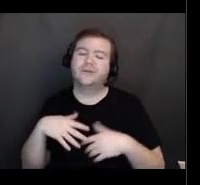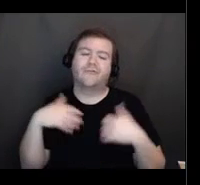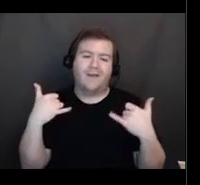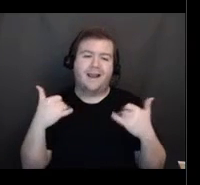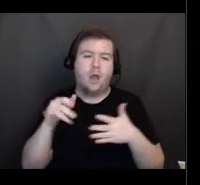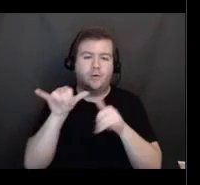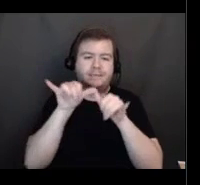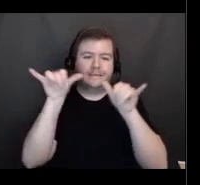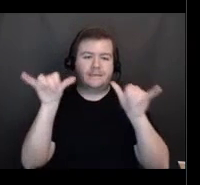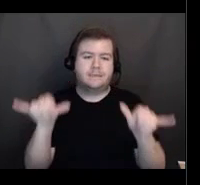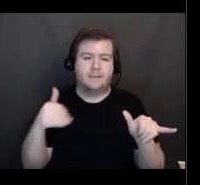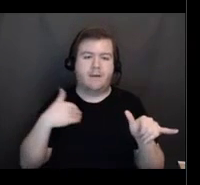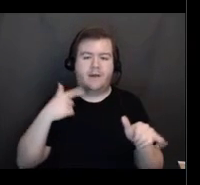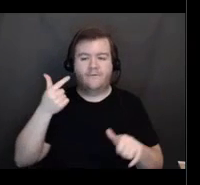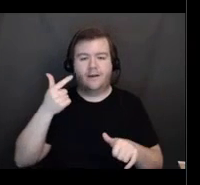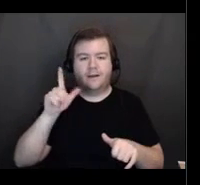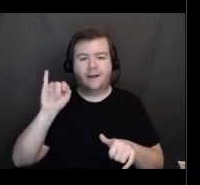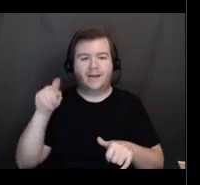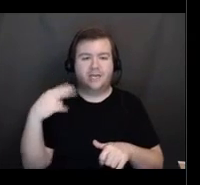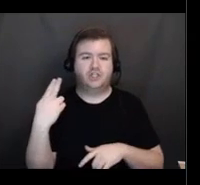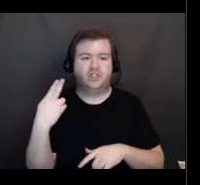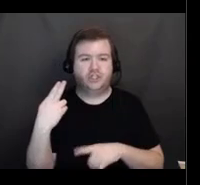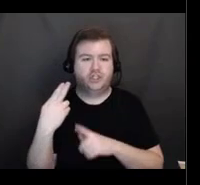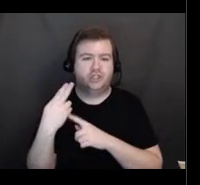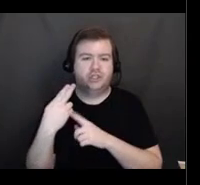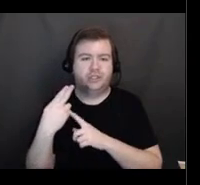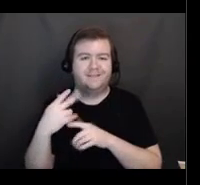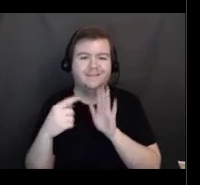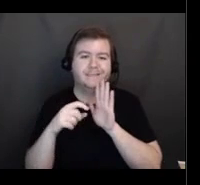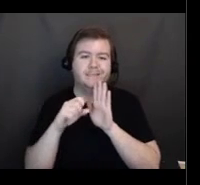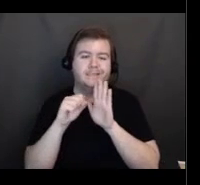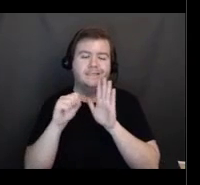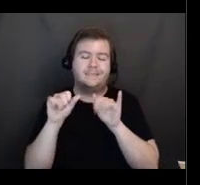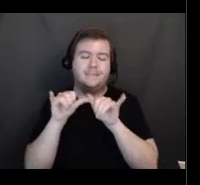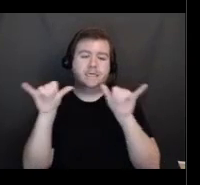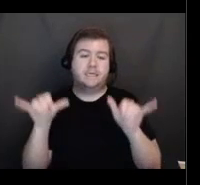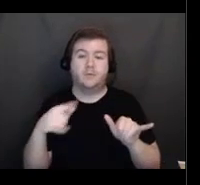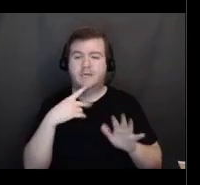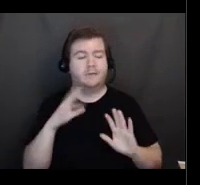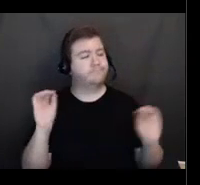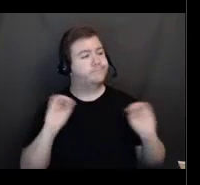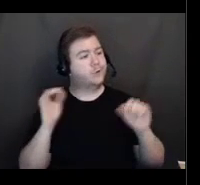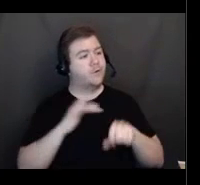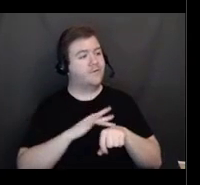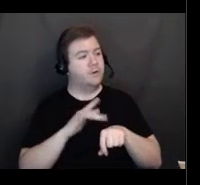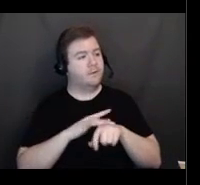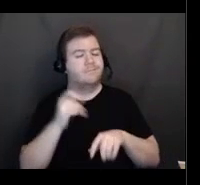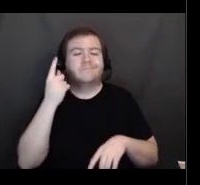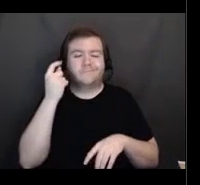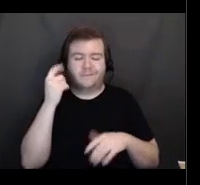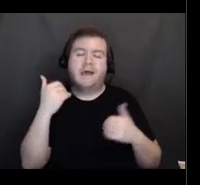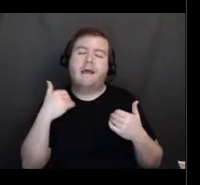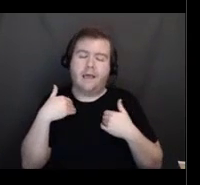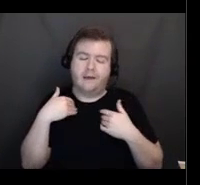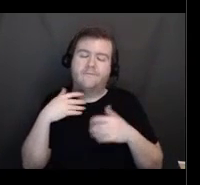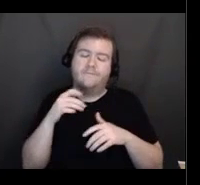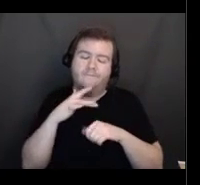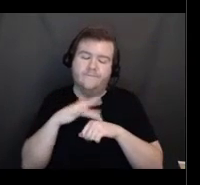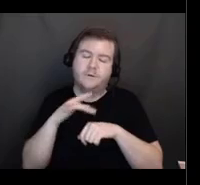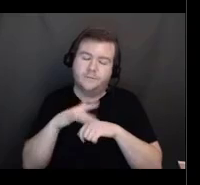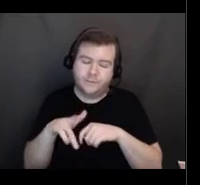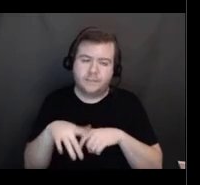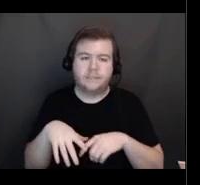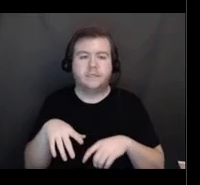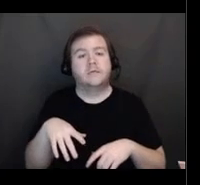system shows no availability. However, there are appointments. Clinics are also based on first dose and